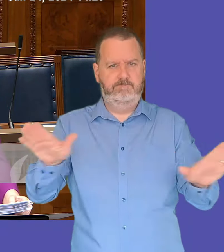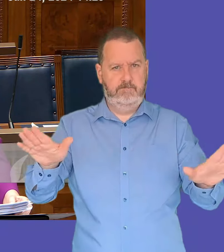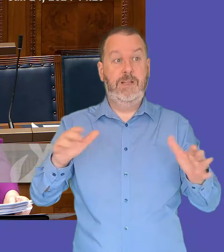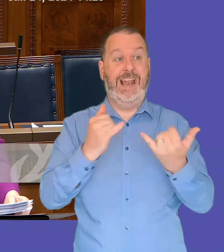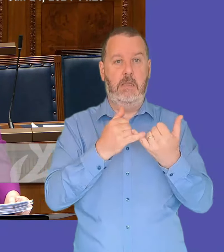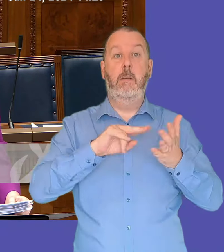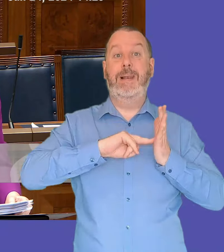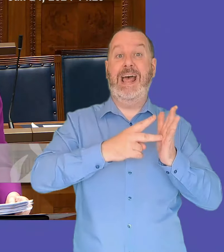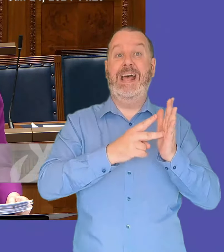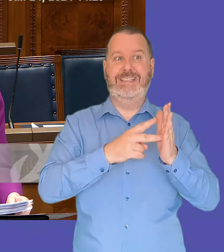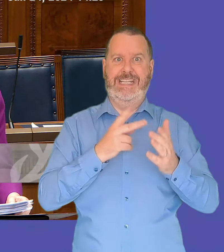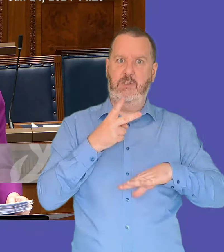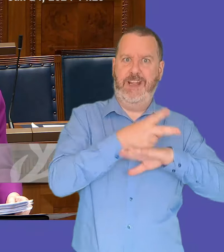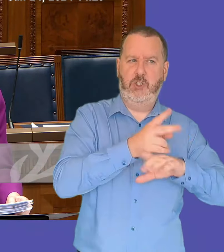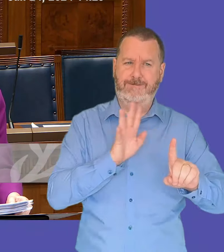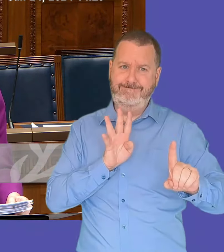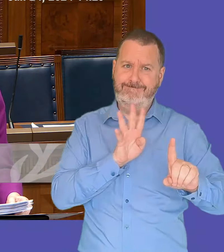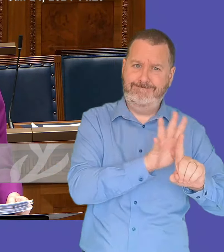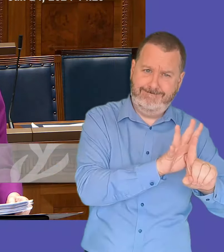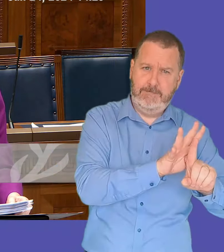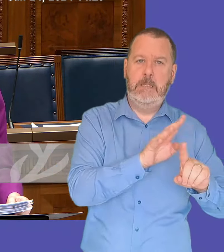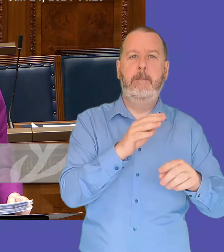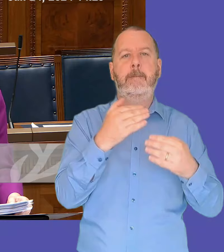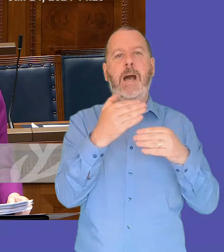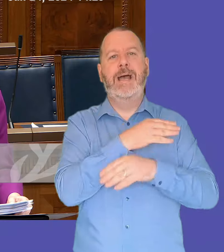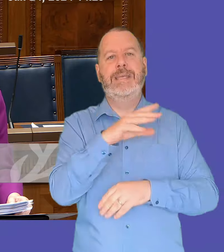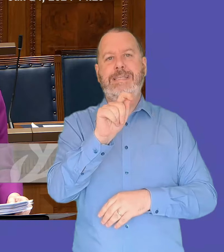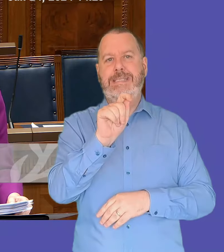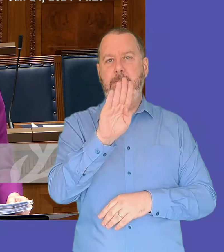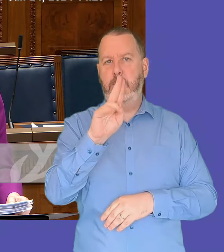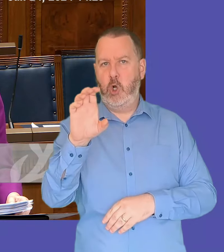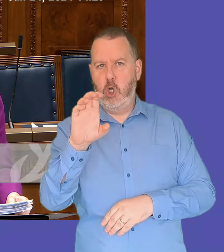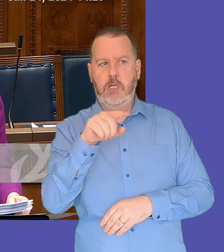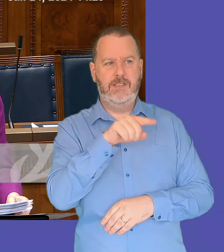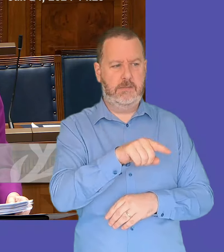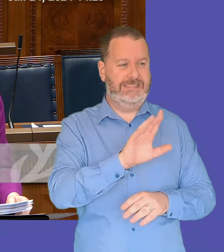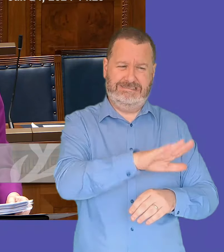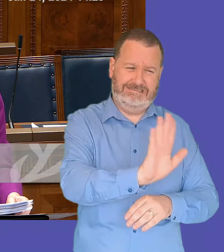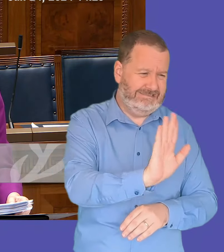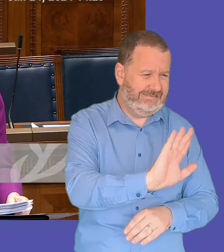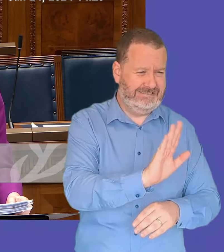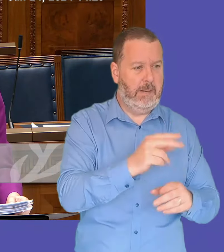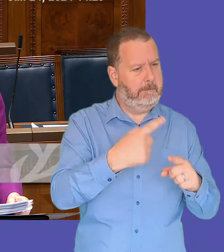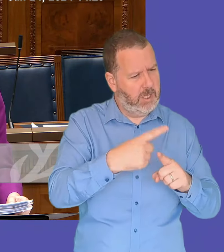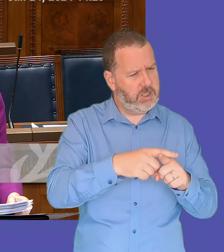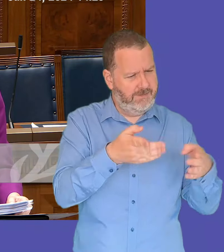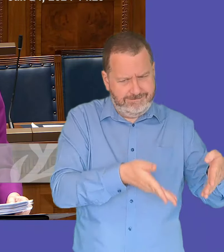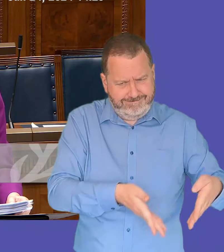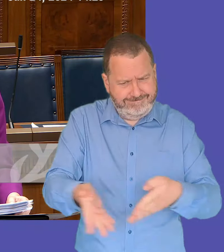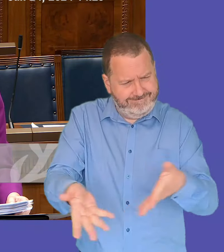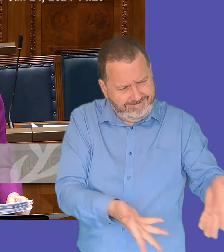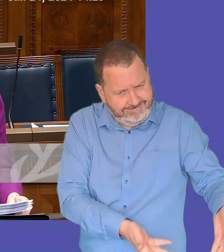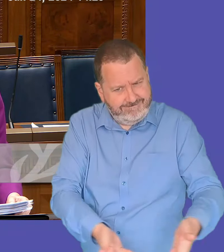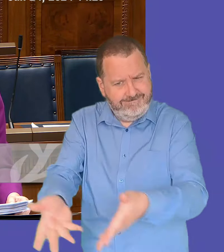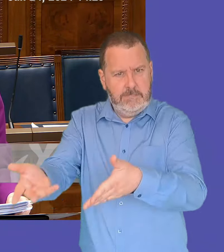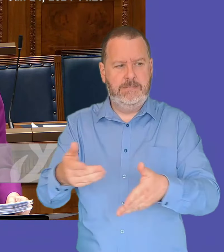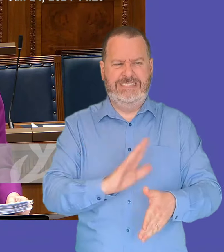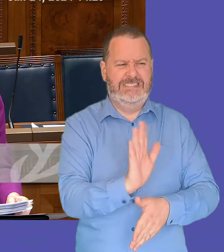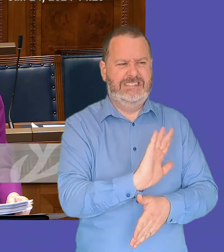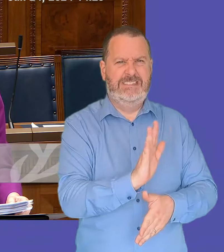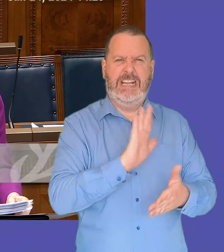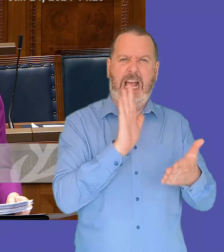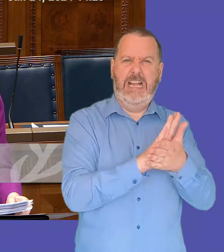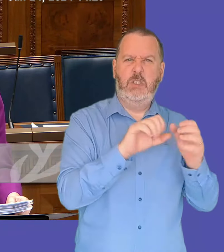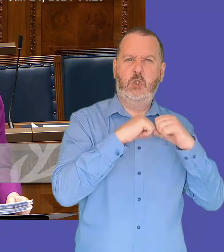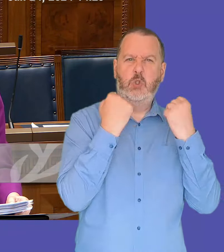interventions program funded through t-book this scheme provides positive alternatives for our young people at risk of becoming involved in anti-social behavior